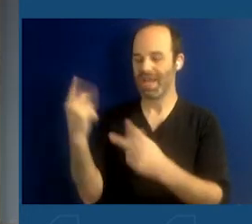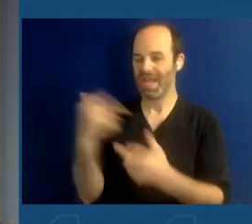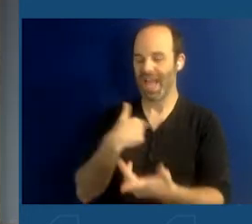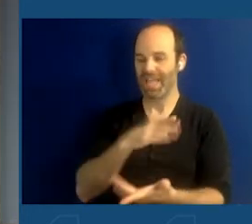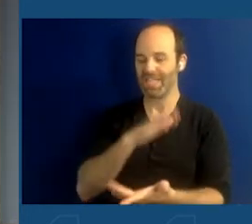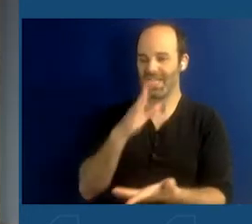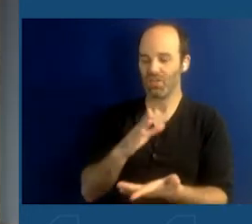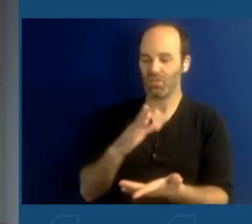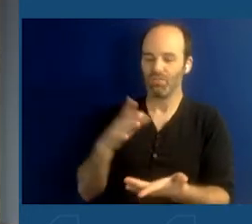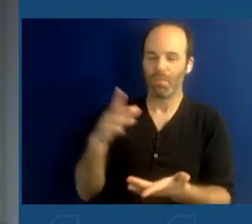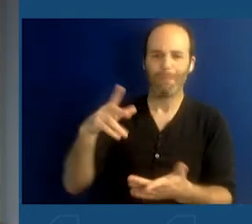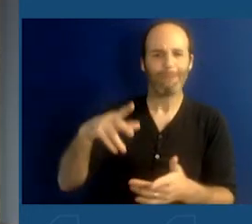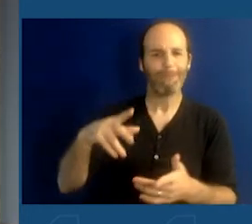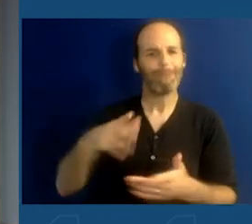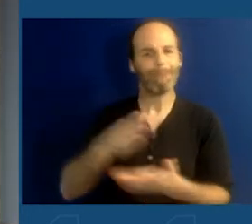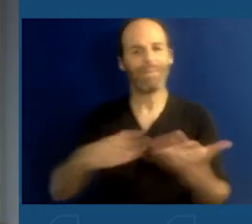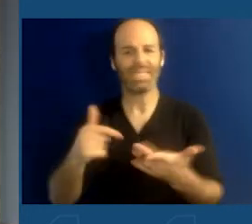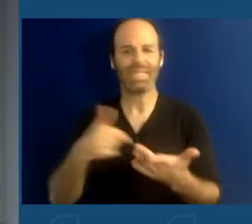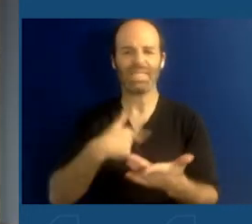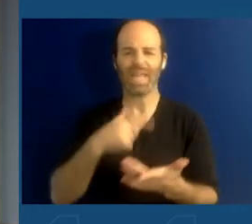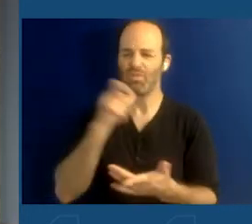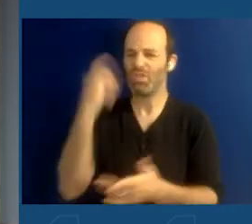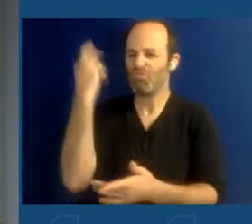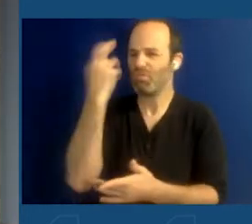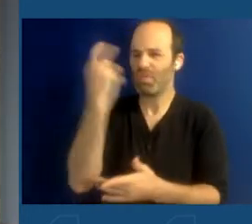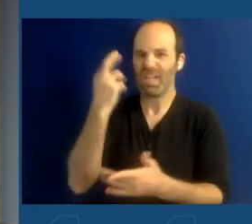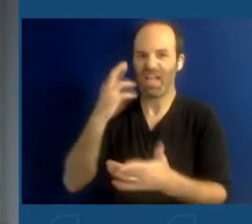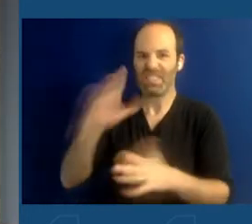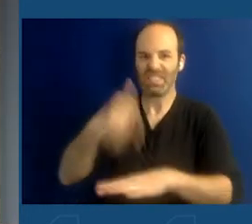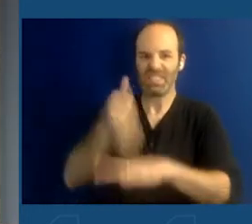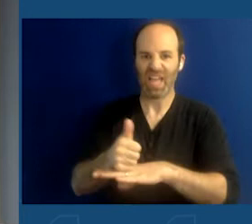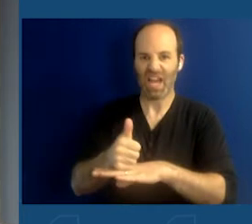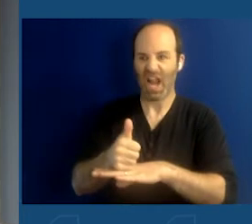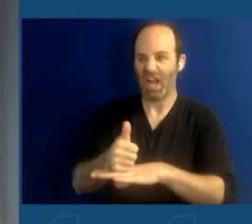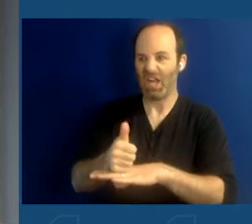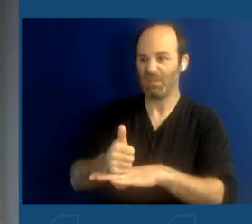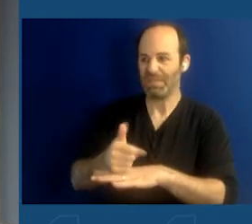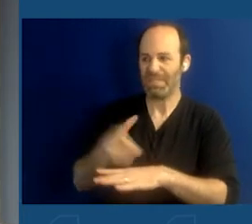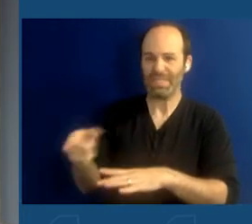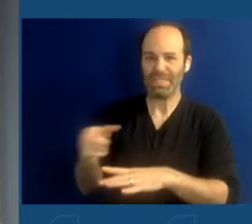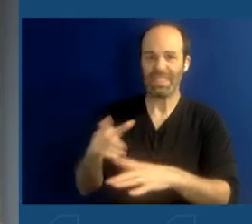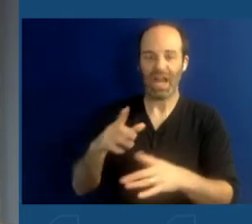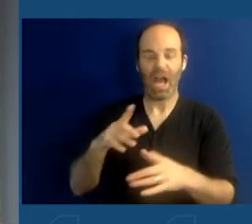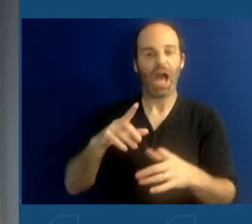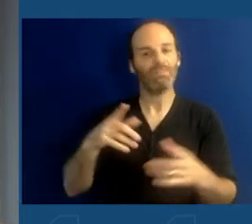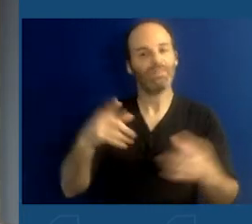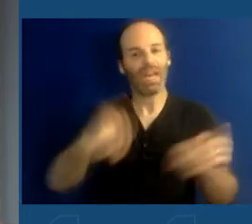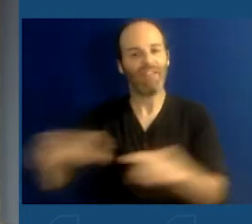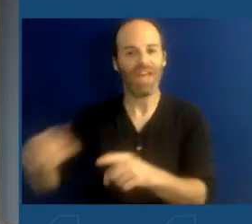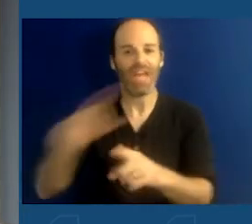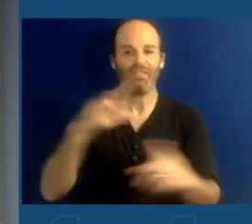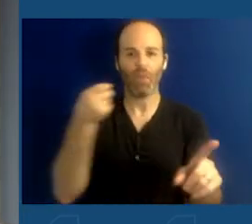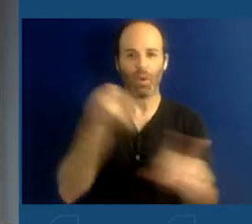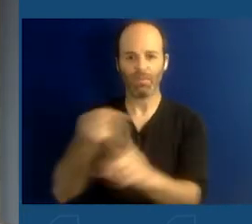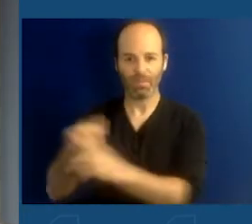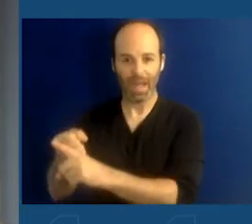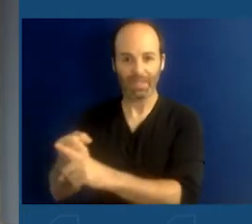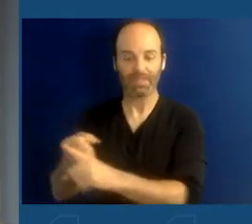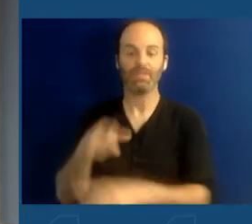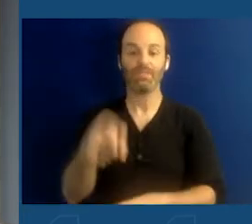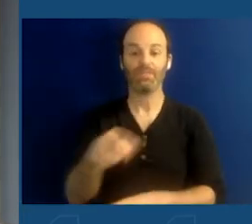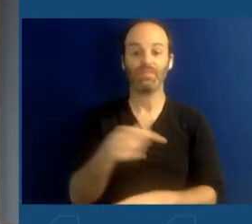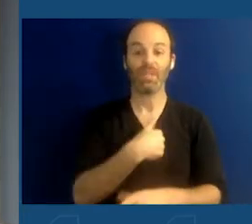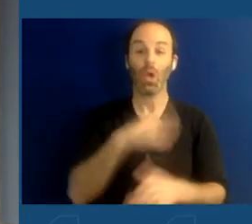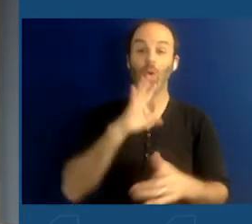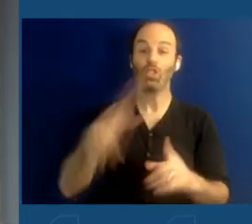So we're going to start our work together with a proven strategy to prevent targeted violence. Targeted violence is